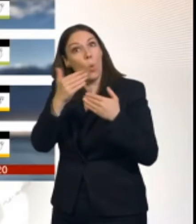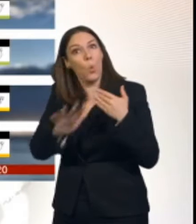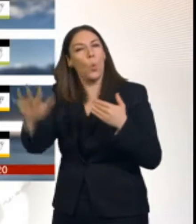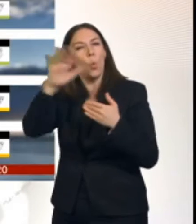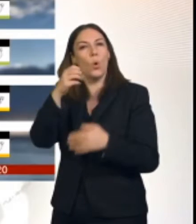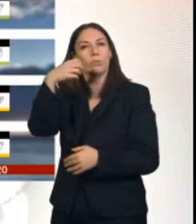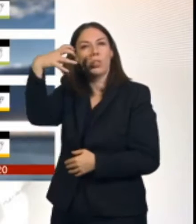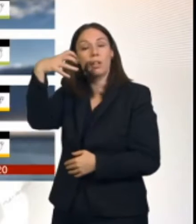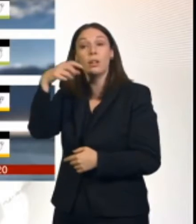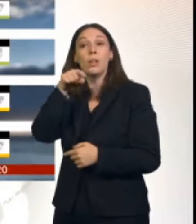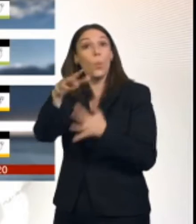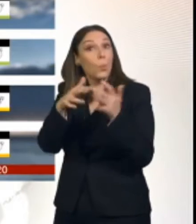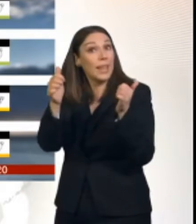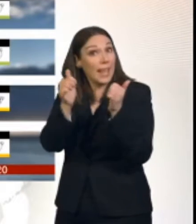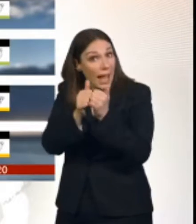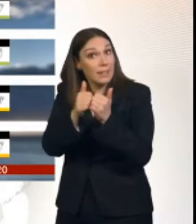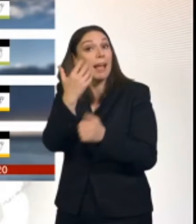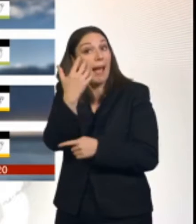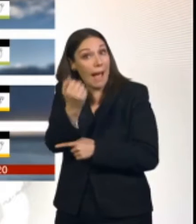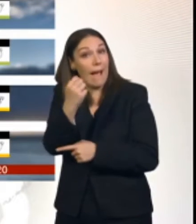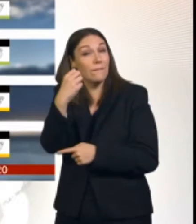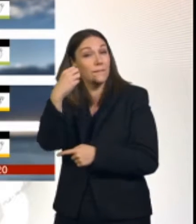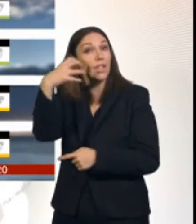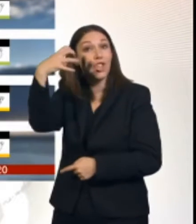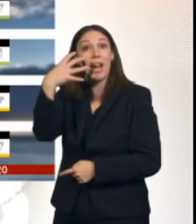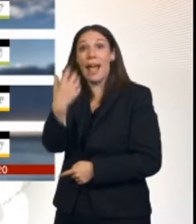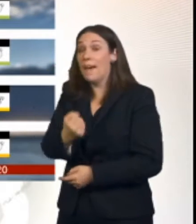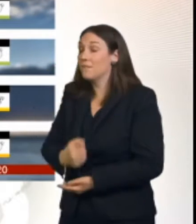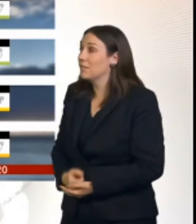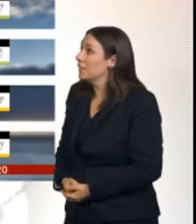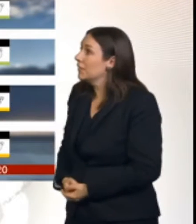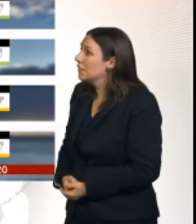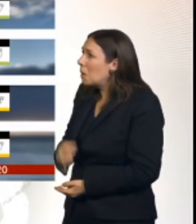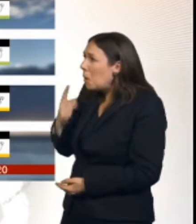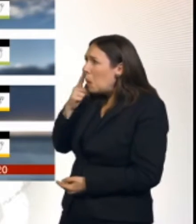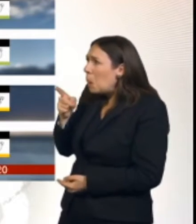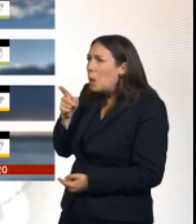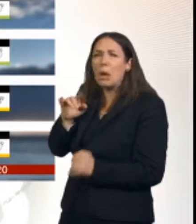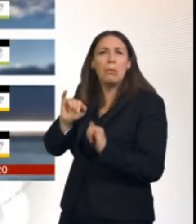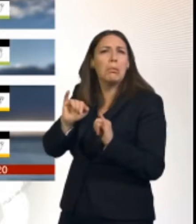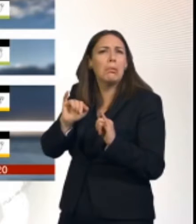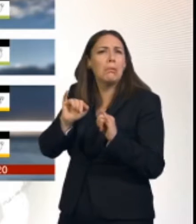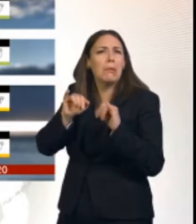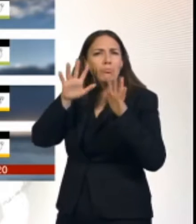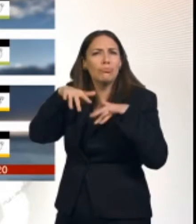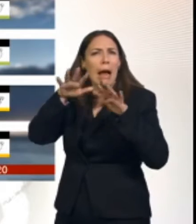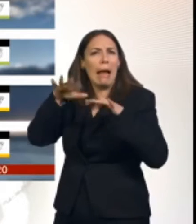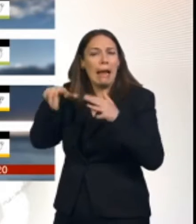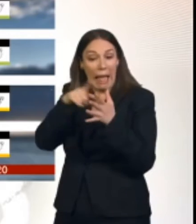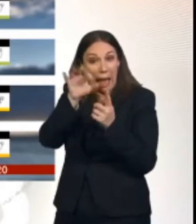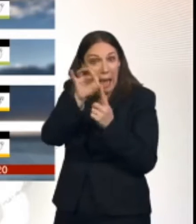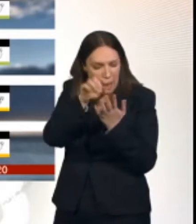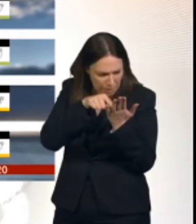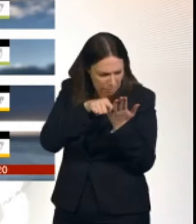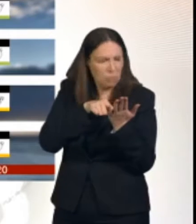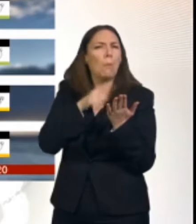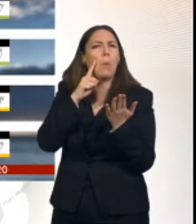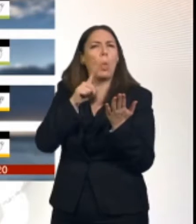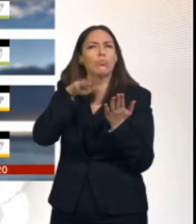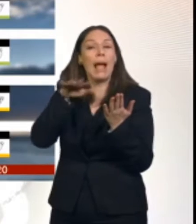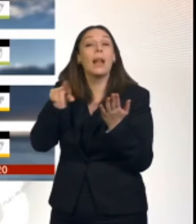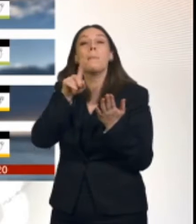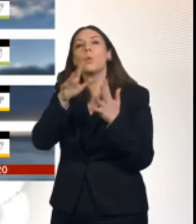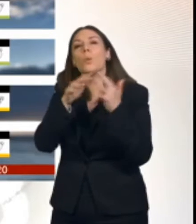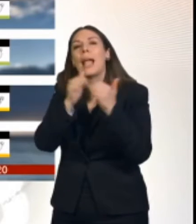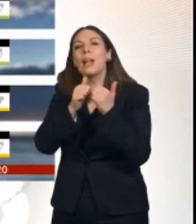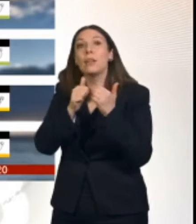will be some sunshine. The outlooks here look fairly negative. With rain in most places. And you'll notice that in your apps as well. But the rain will come and go through the weekend. There will